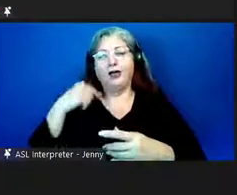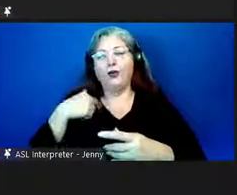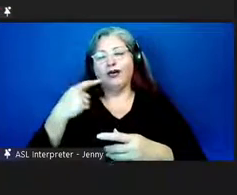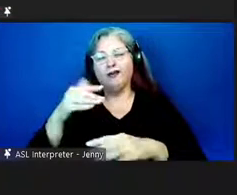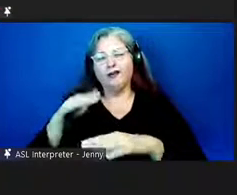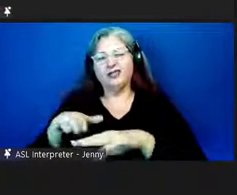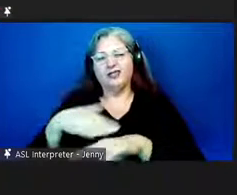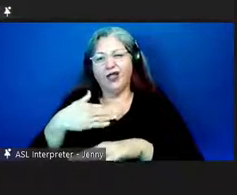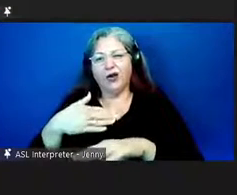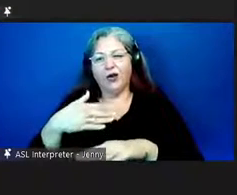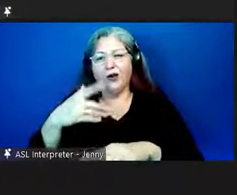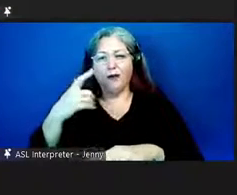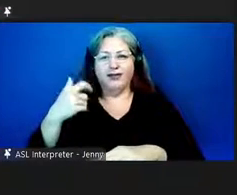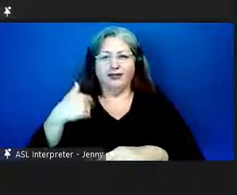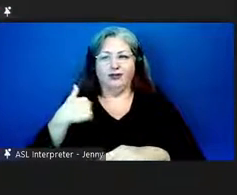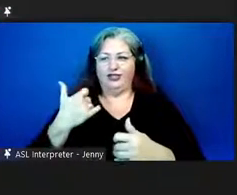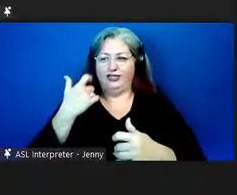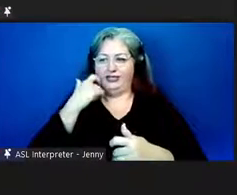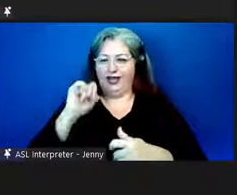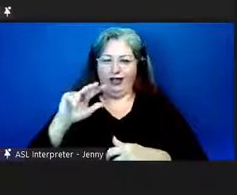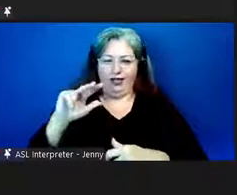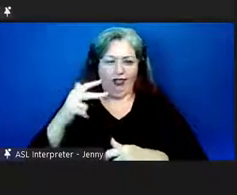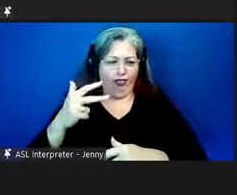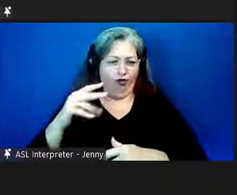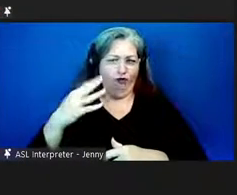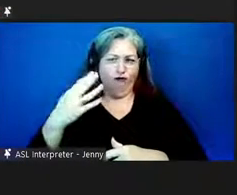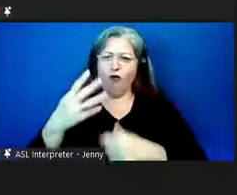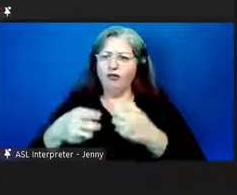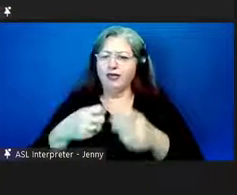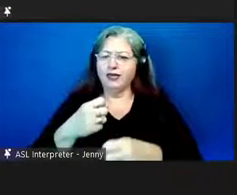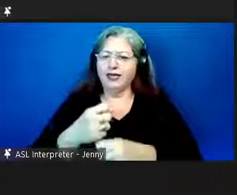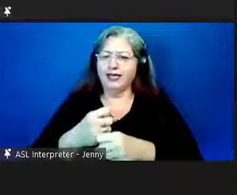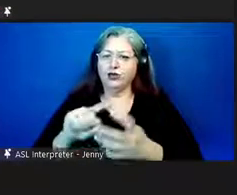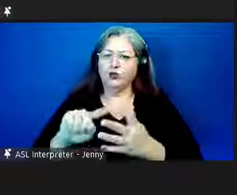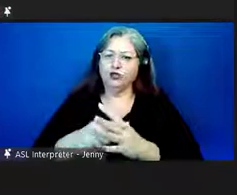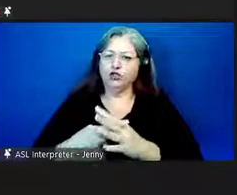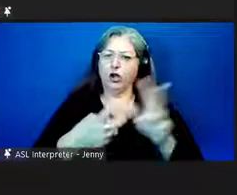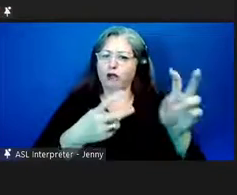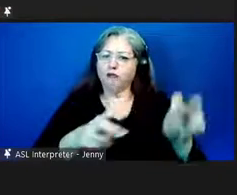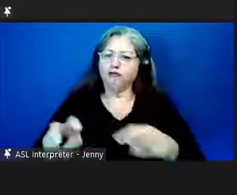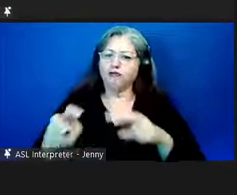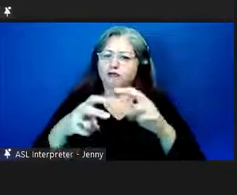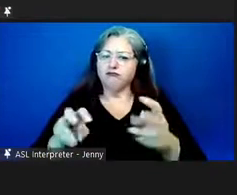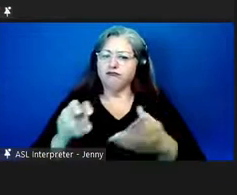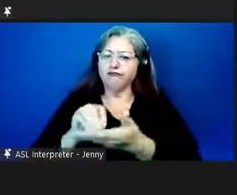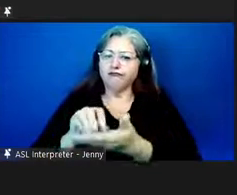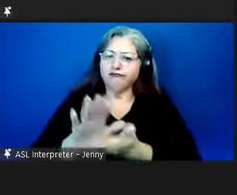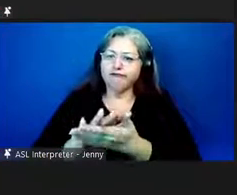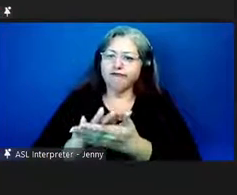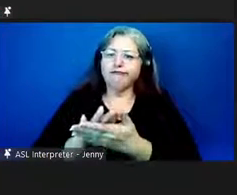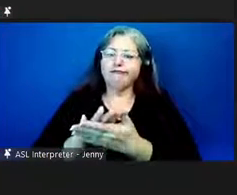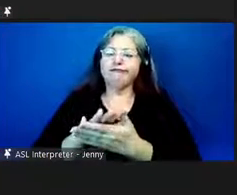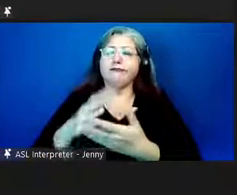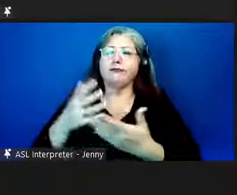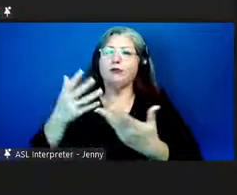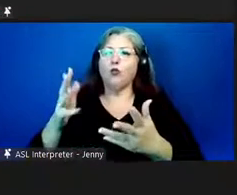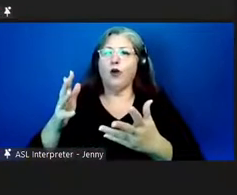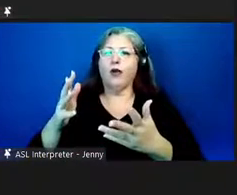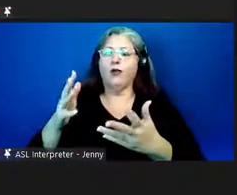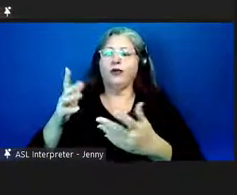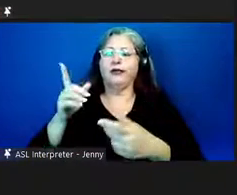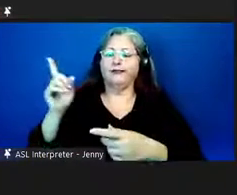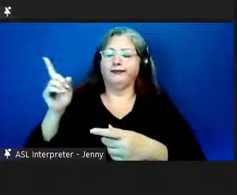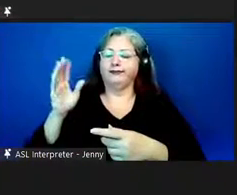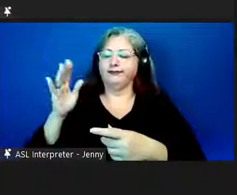earlier i mean we're just in the third or fourth year of our digitization of what we have at um